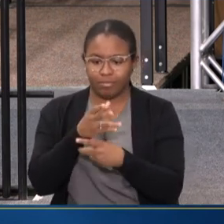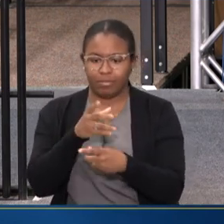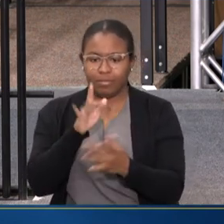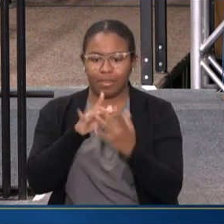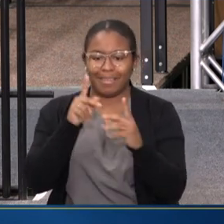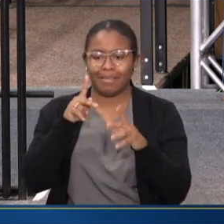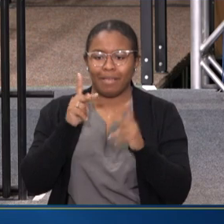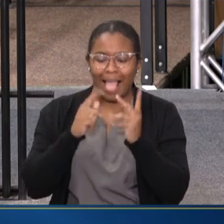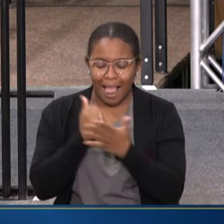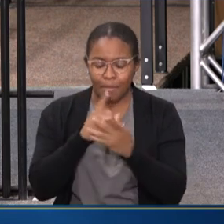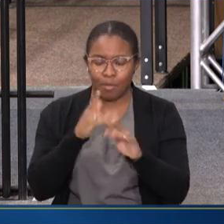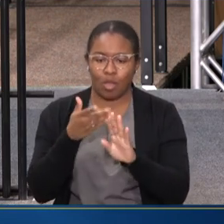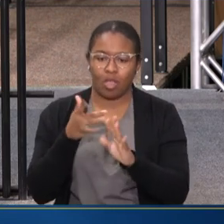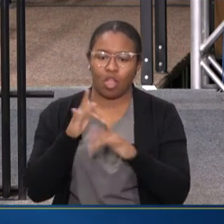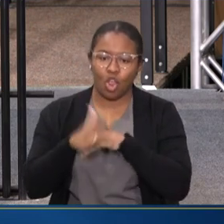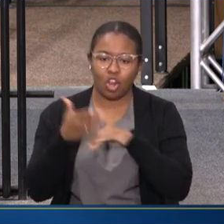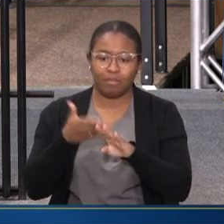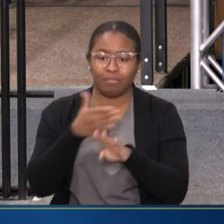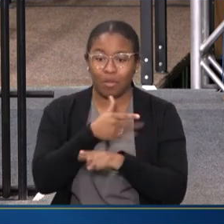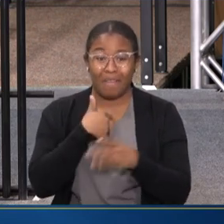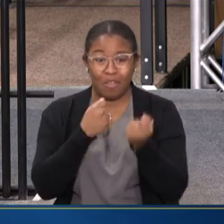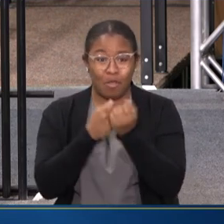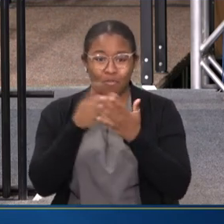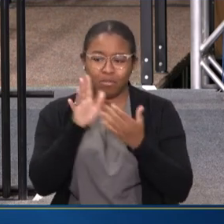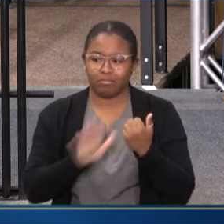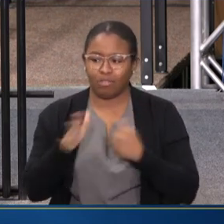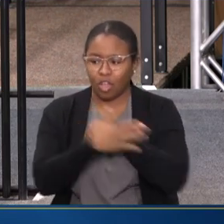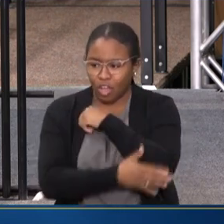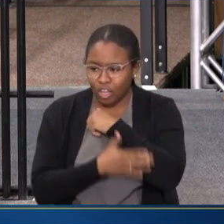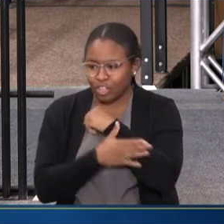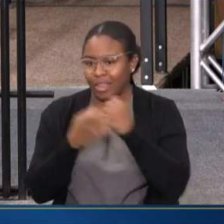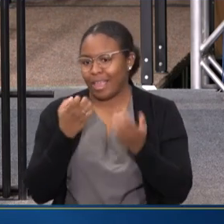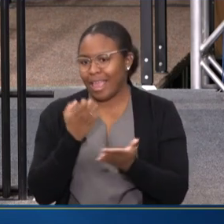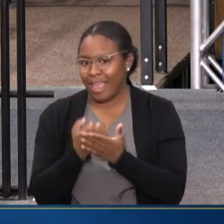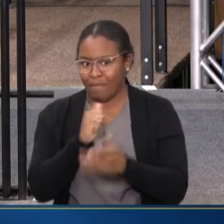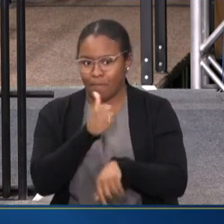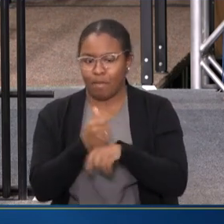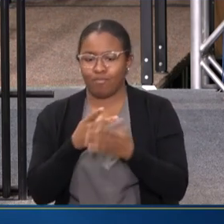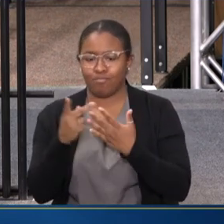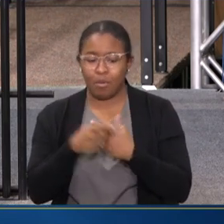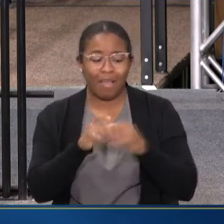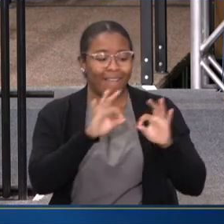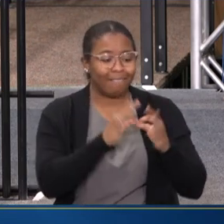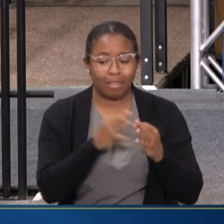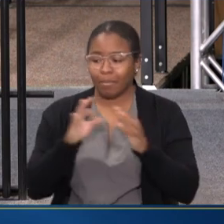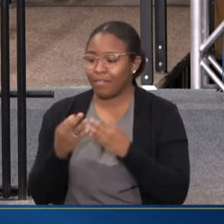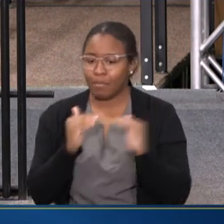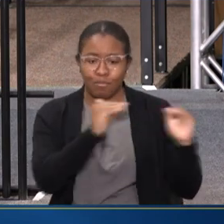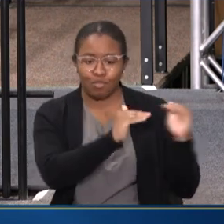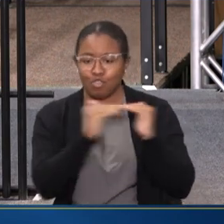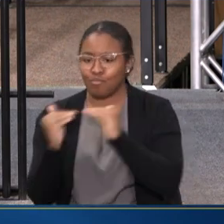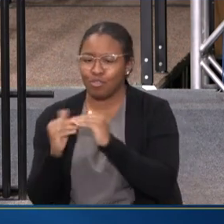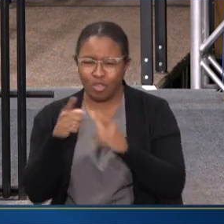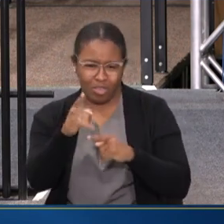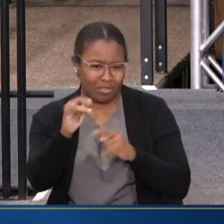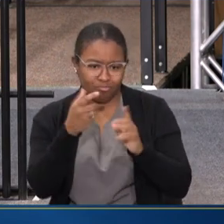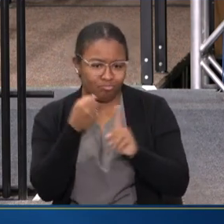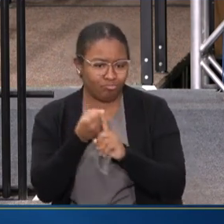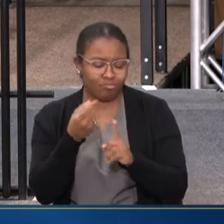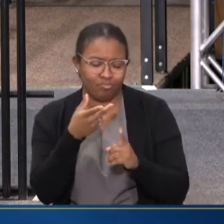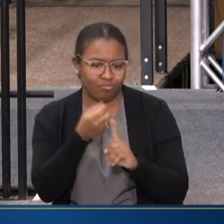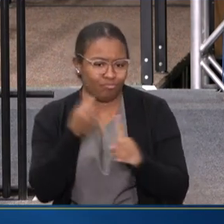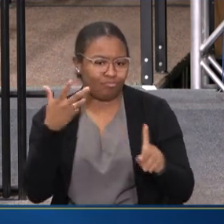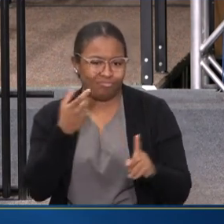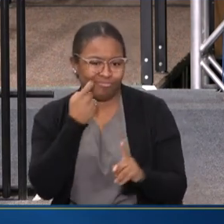HAVE SUPPORT PROGRAMS THAT WE DO IN COMMUNITIES ACROSS THE COUNTRY, EVIDENCE-BASED PROGRAMS THAT FAMILY TO FAMILY, PEER TO PEER, AS YOU WERE SPEAKING OF. AND